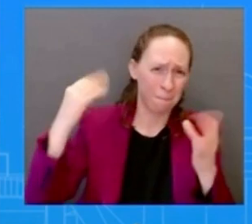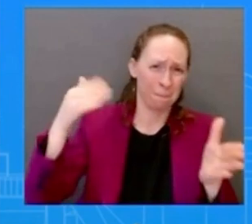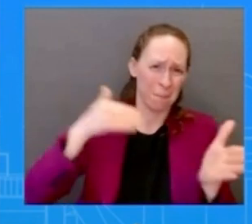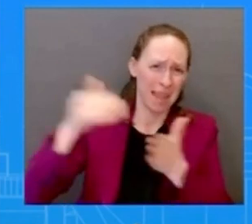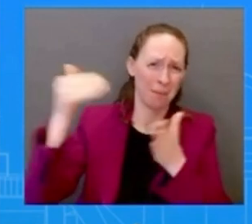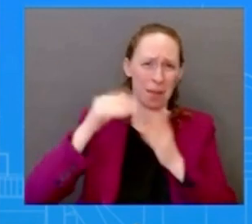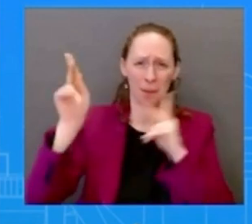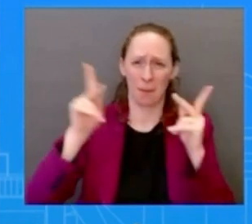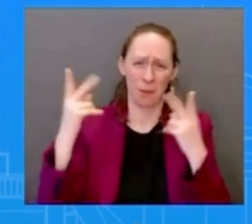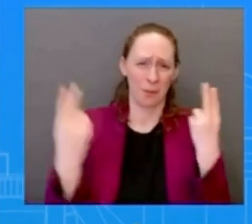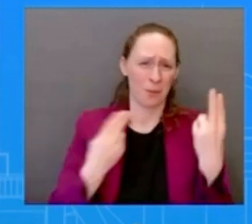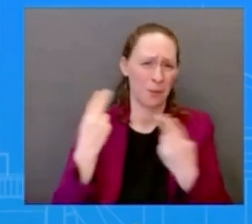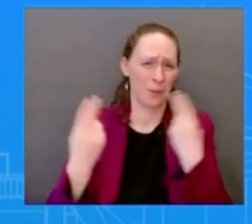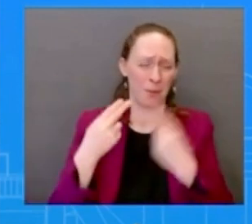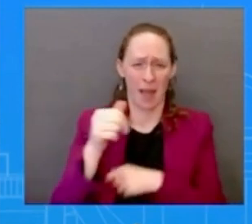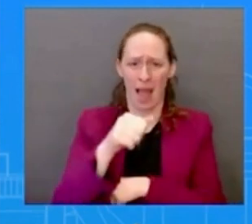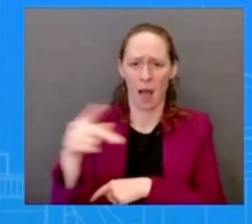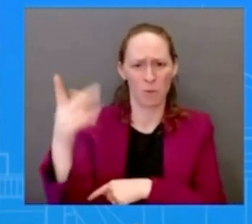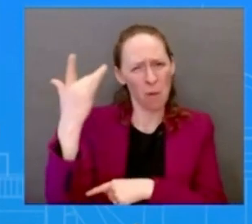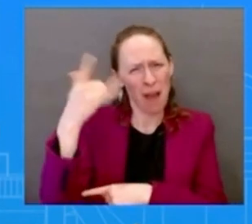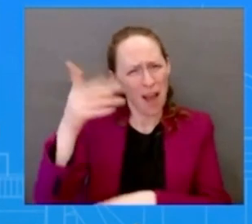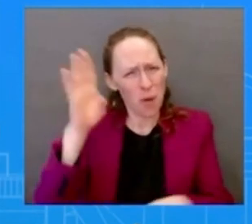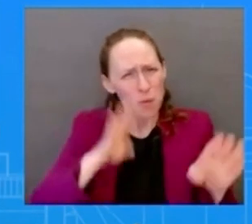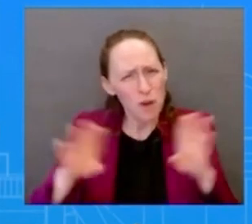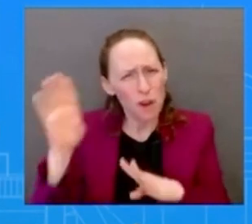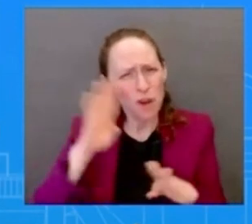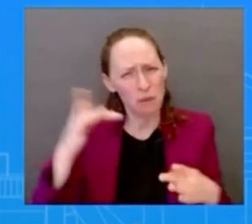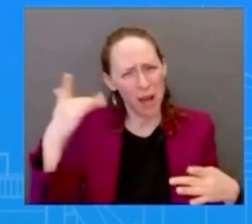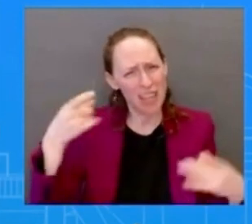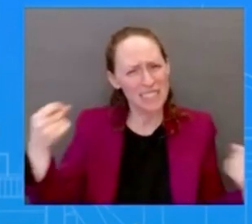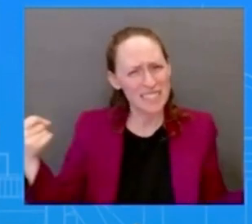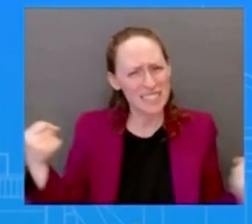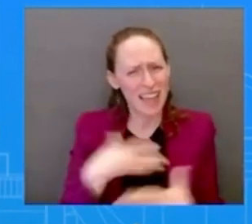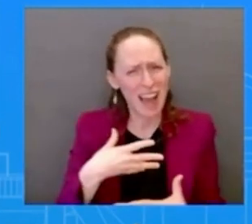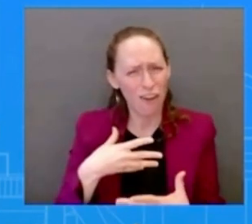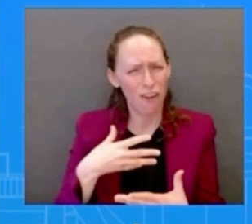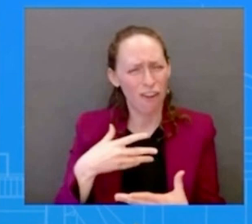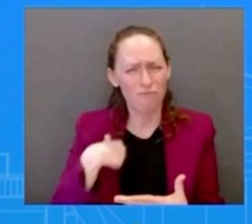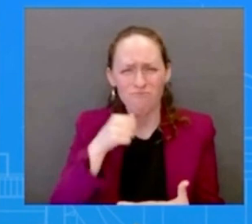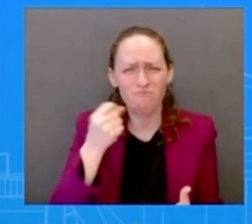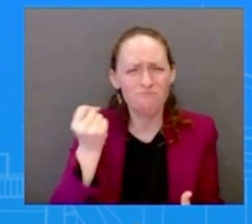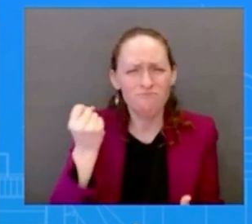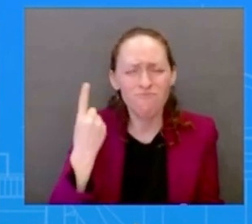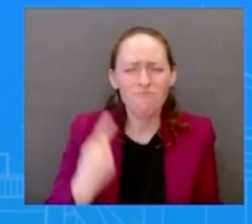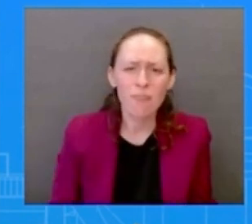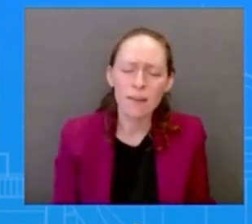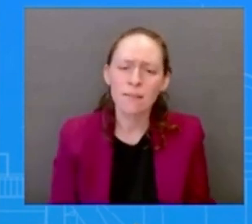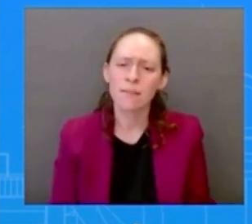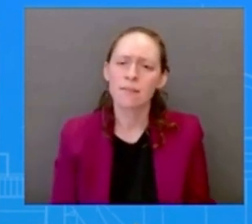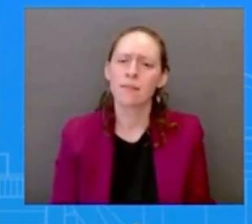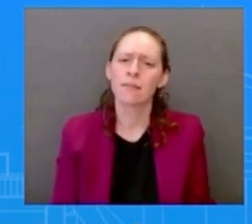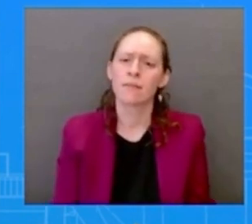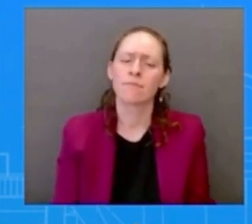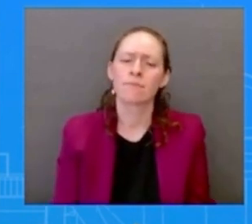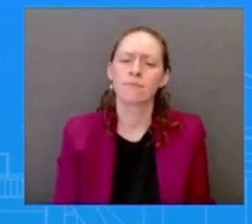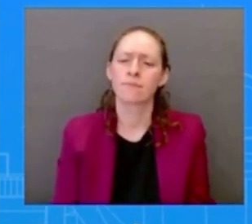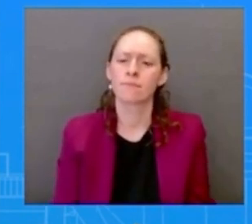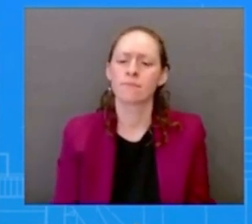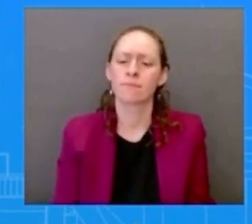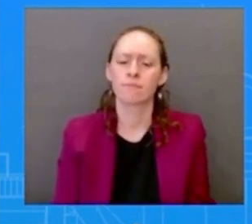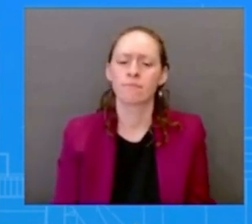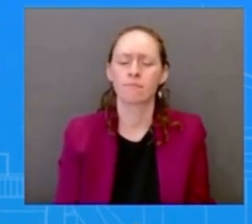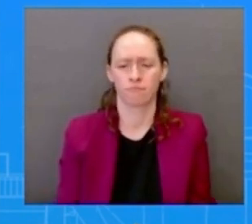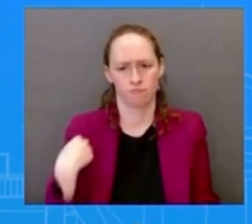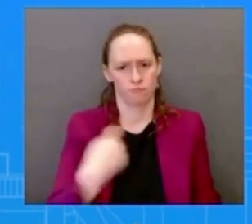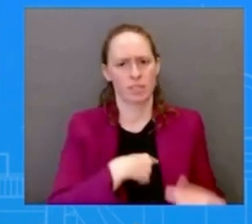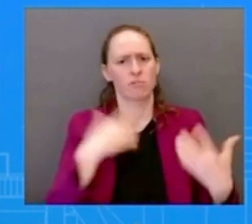greatest fear about tick tock so we've talked about this many times from here before the president has spoken about this look we are